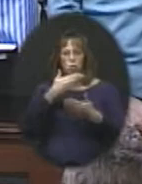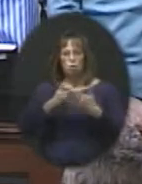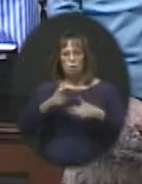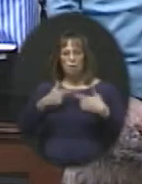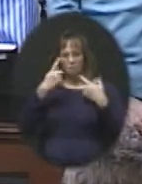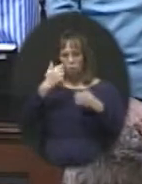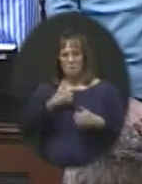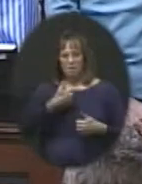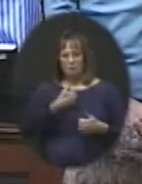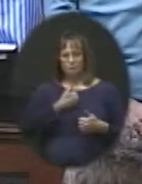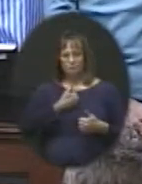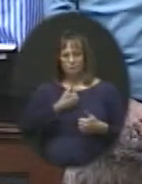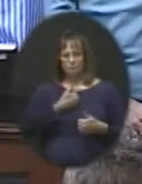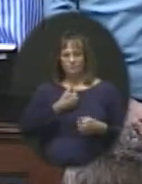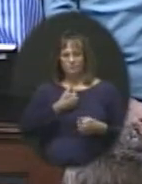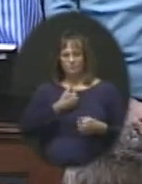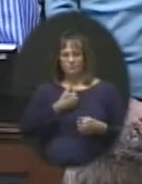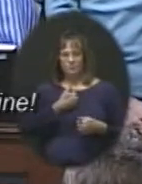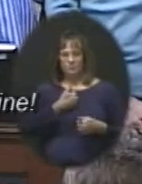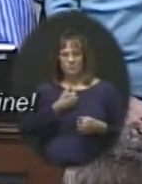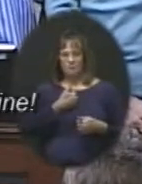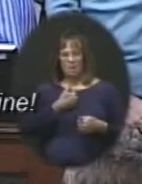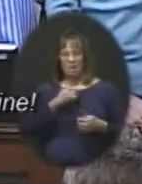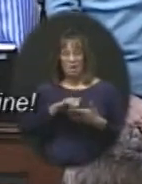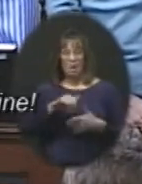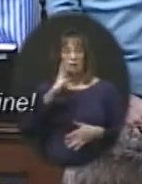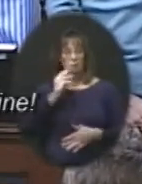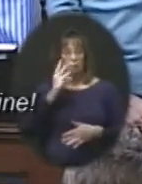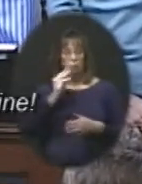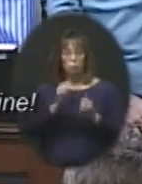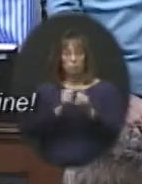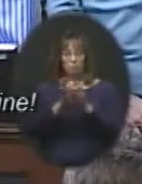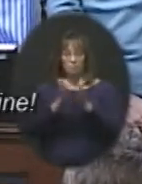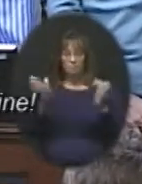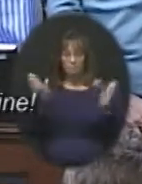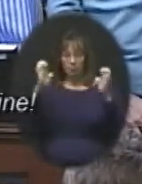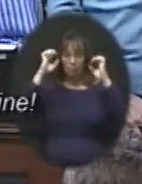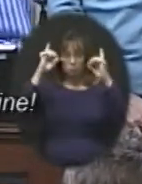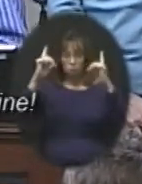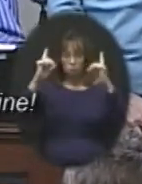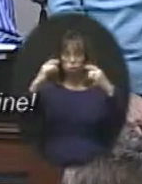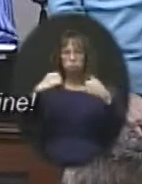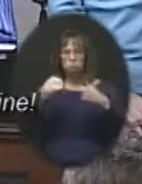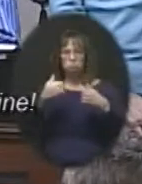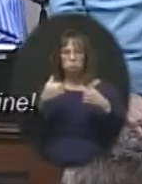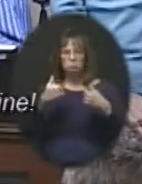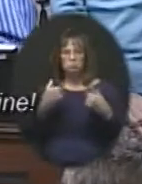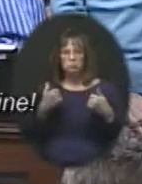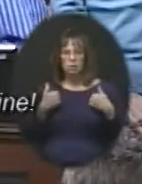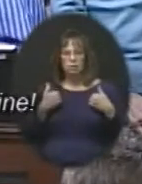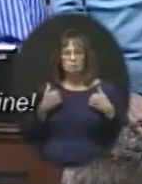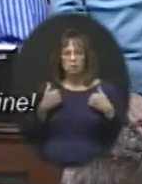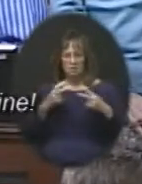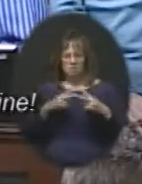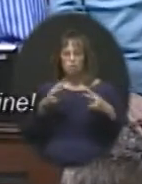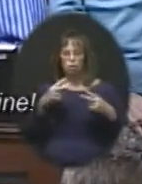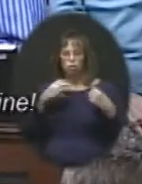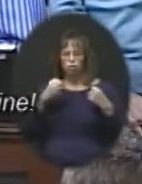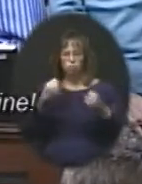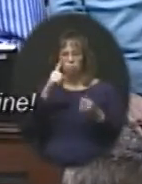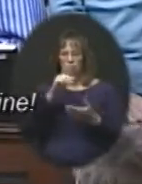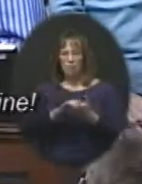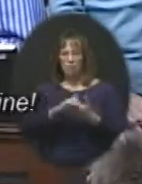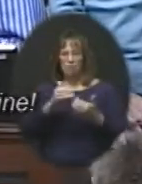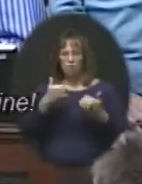Well, that experience with public education makes me a very strong believer